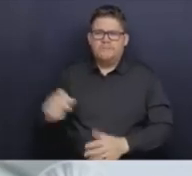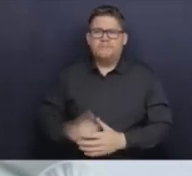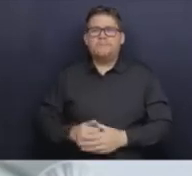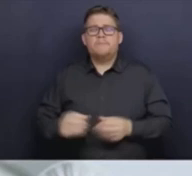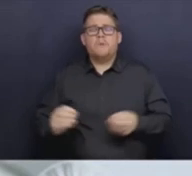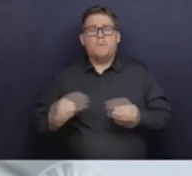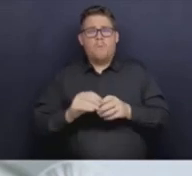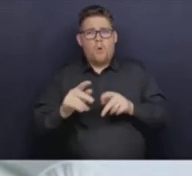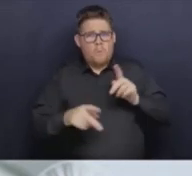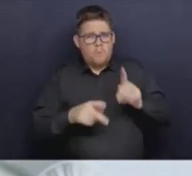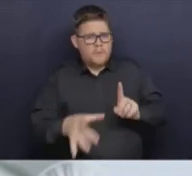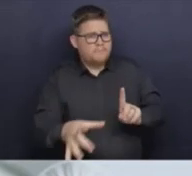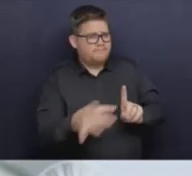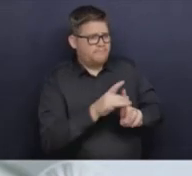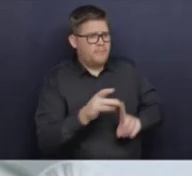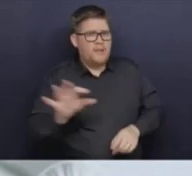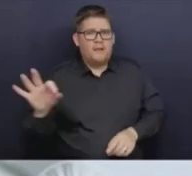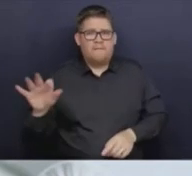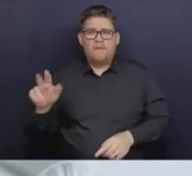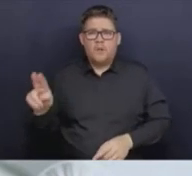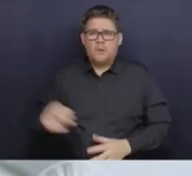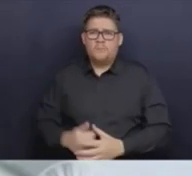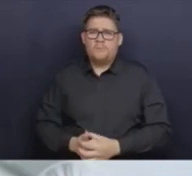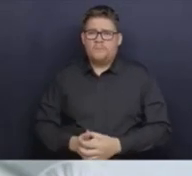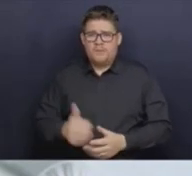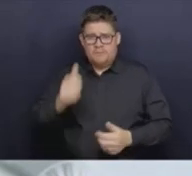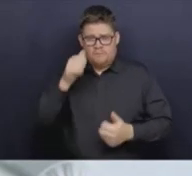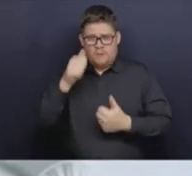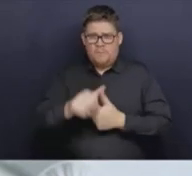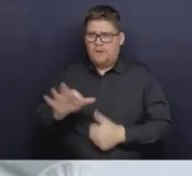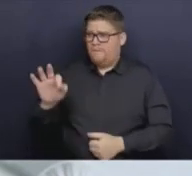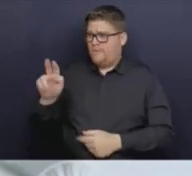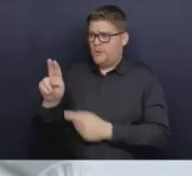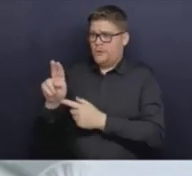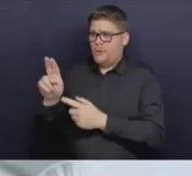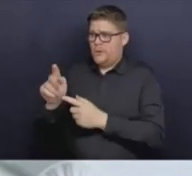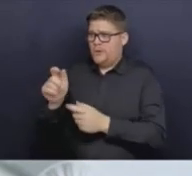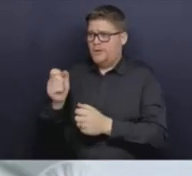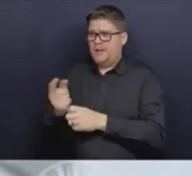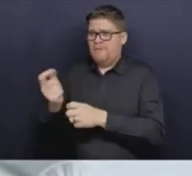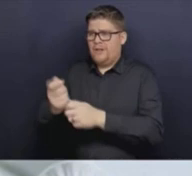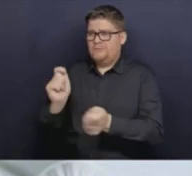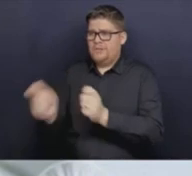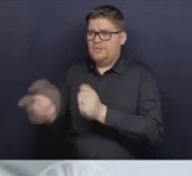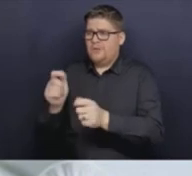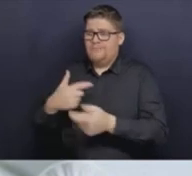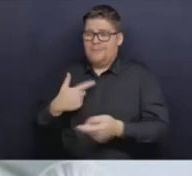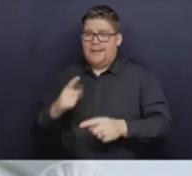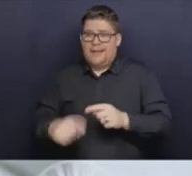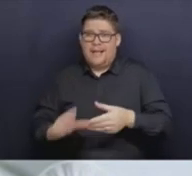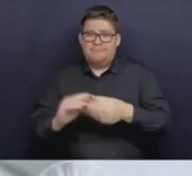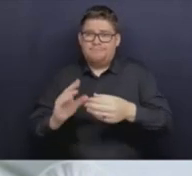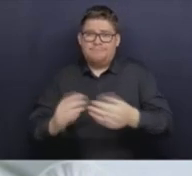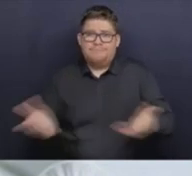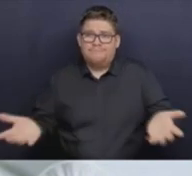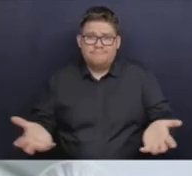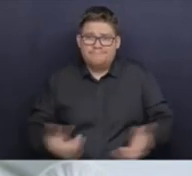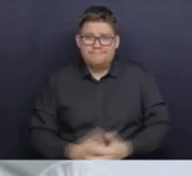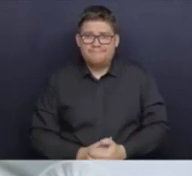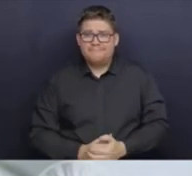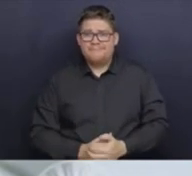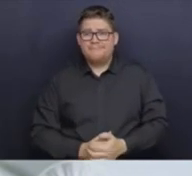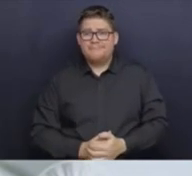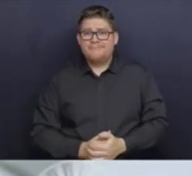influenza likes to change, too. So I can't really say. I will say that we're watching around the world. We'll be watching what happens in